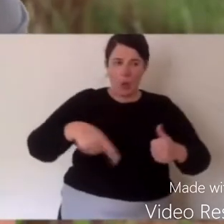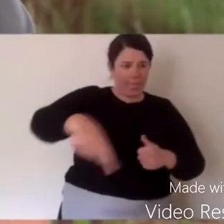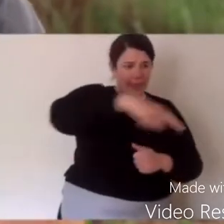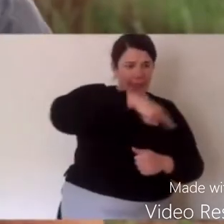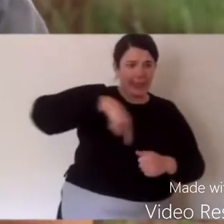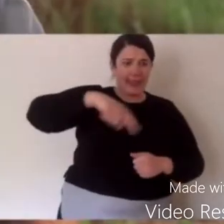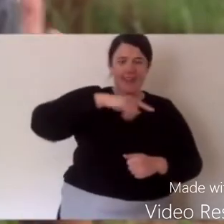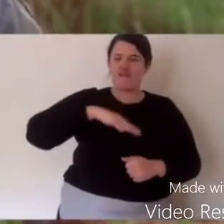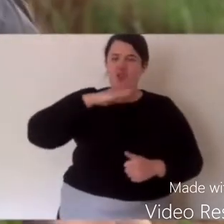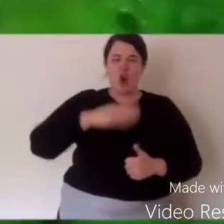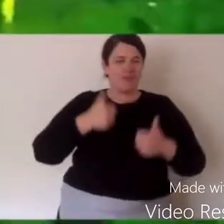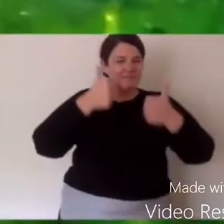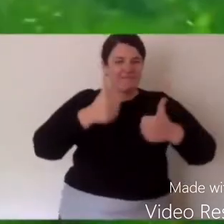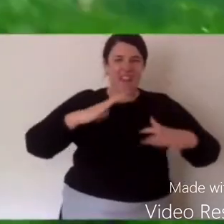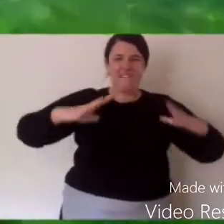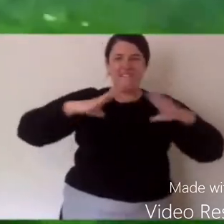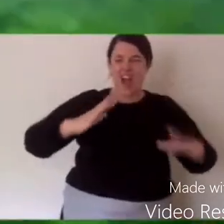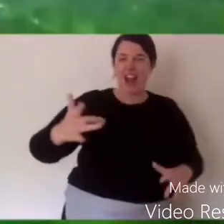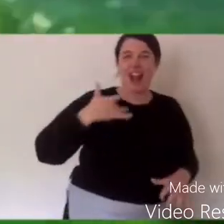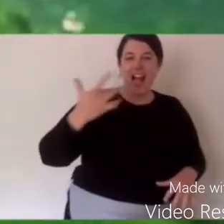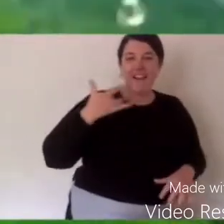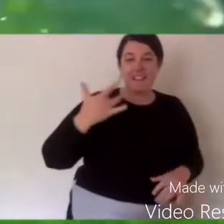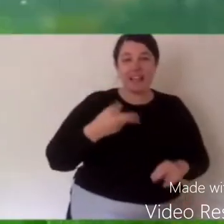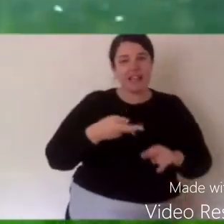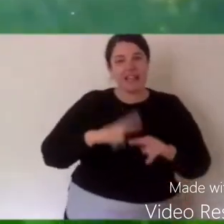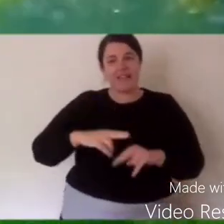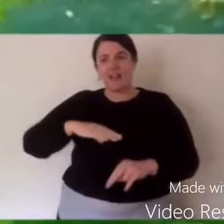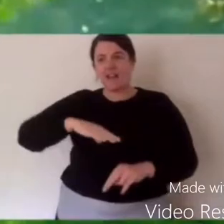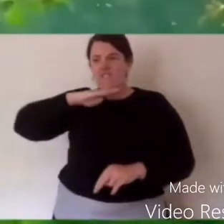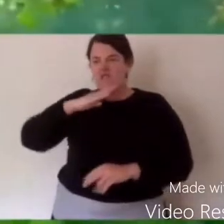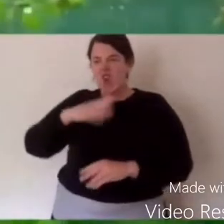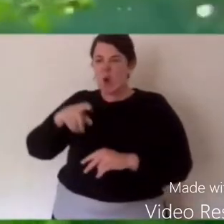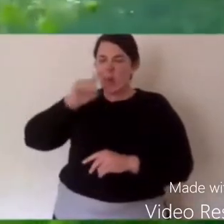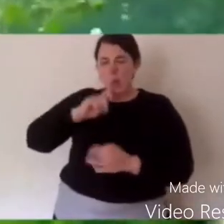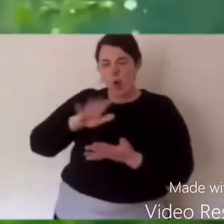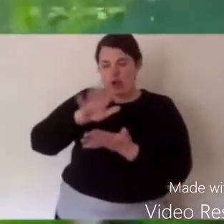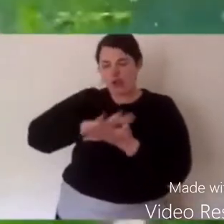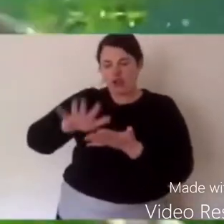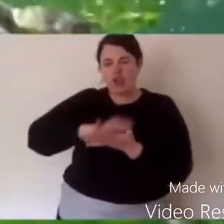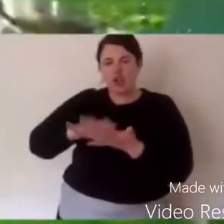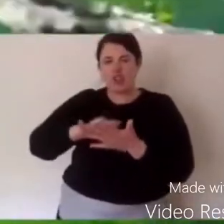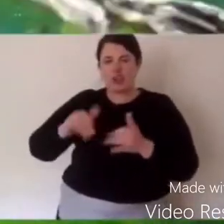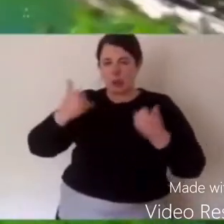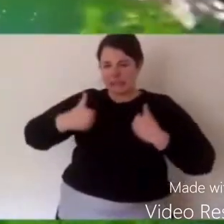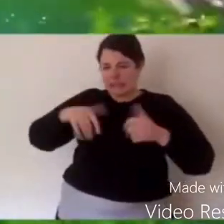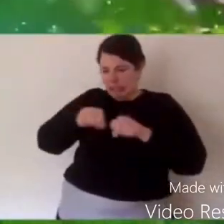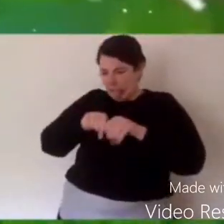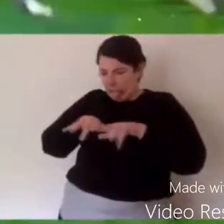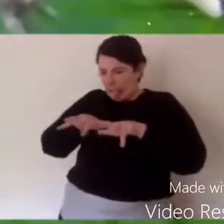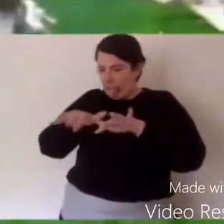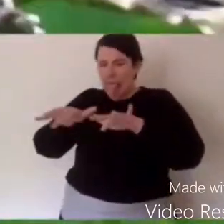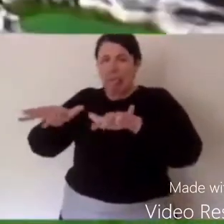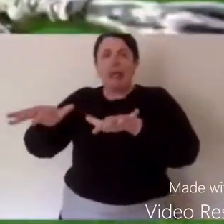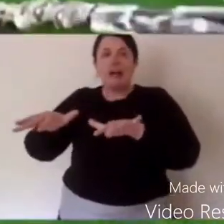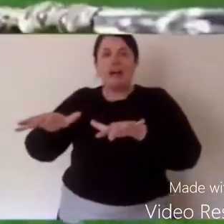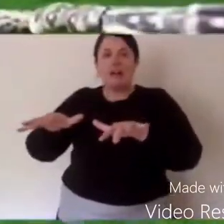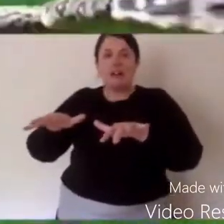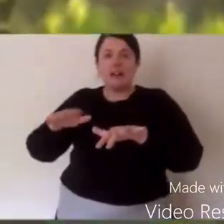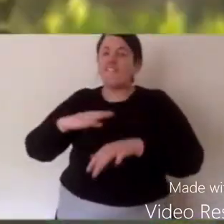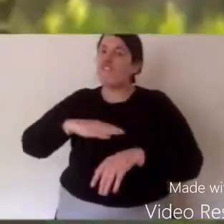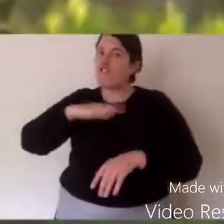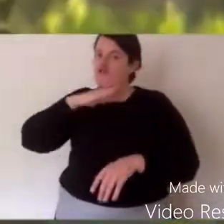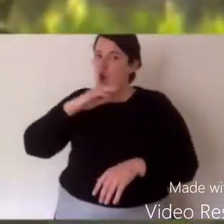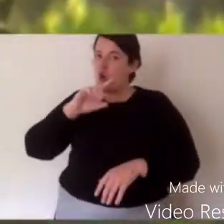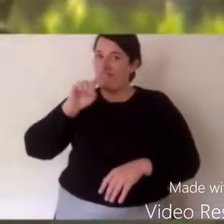is healthy, the frogs are fine. If the environment is not healthy, if it's polluted, or there's disease, or something like